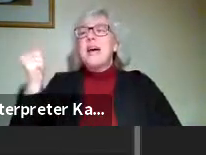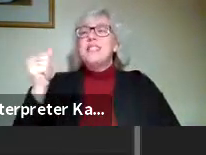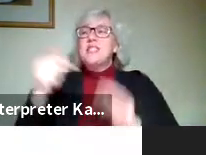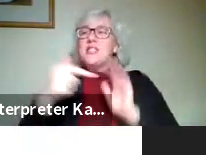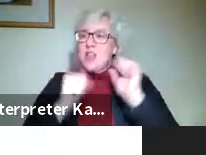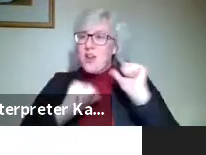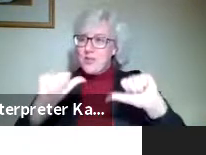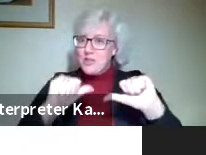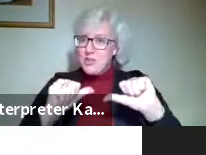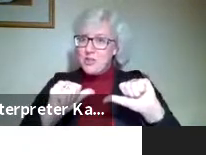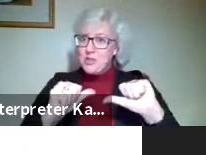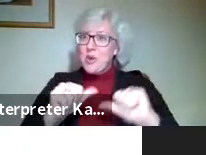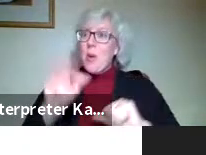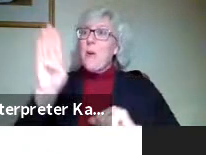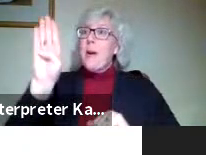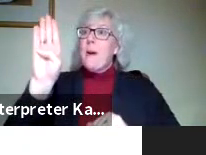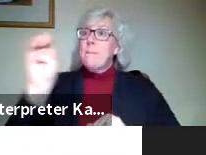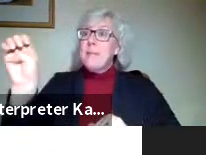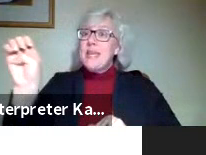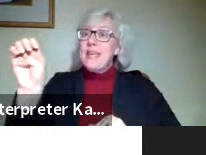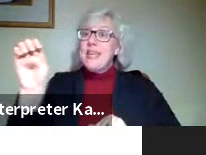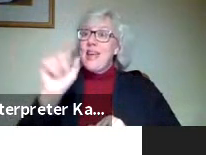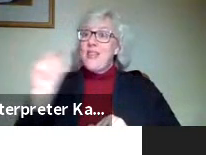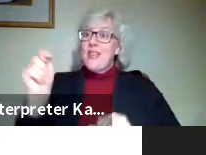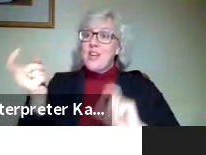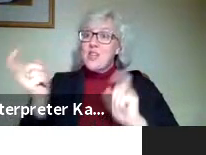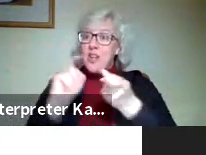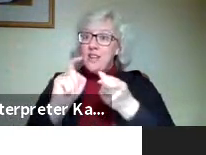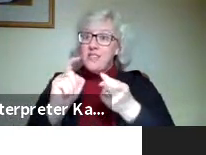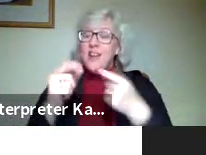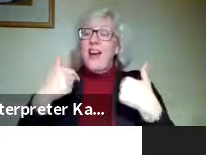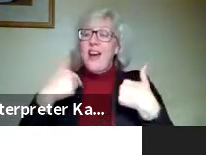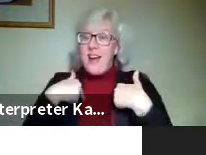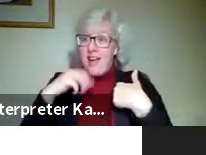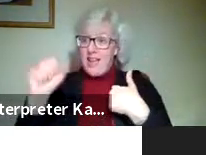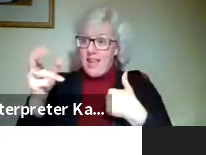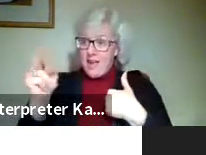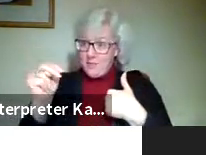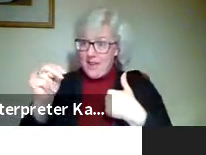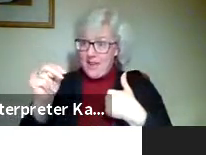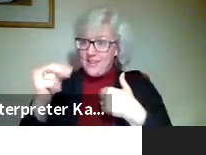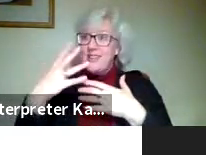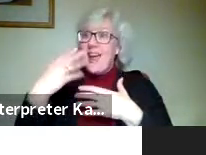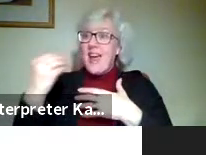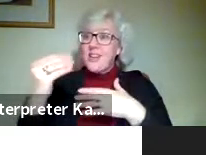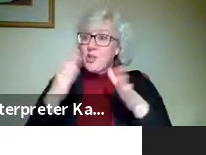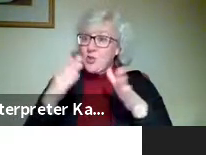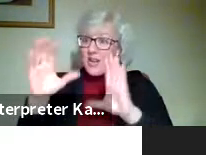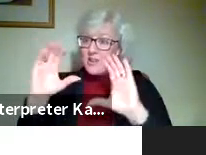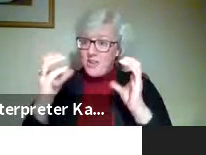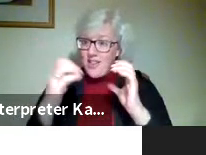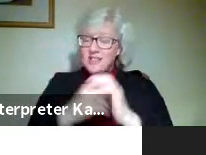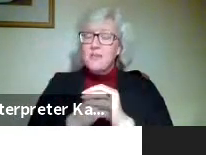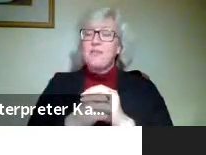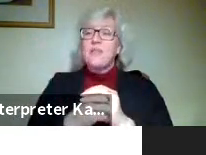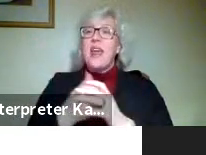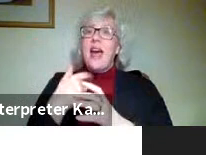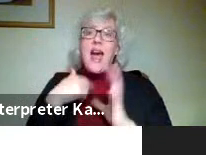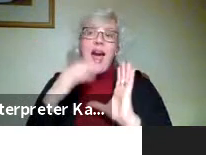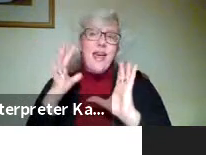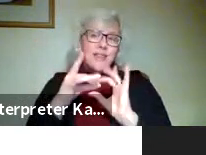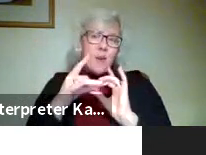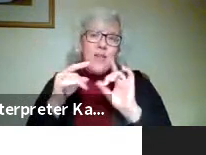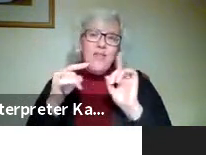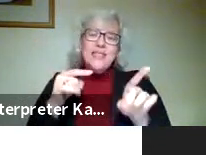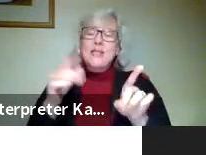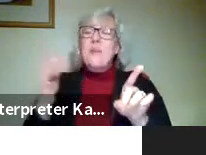Be the change. Megan, I had Megan in the Applied Strategies online class, and I commented that